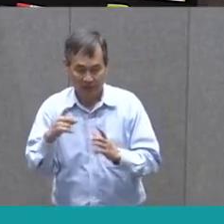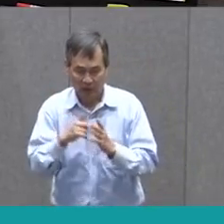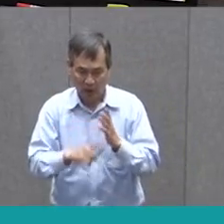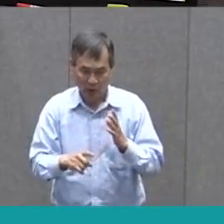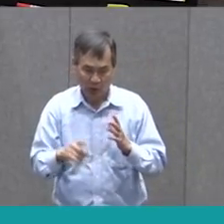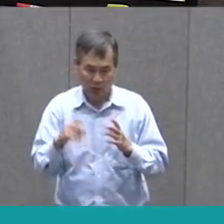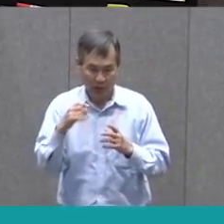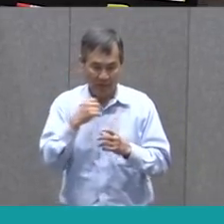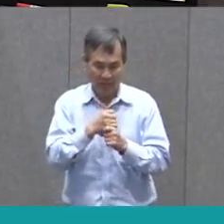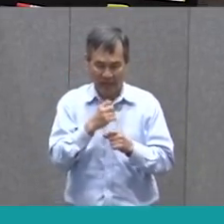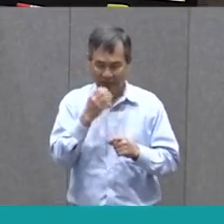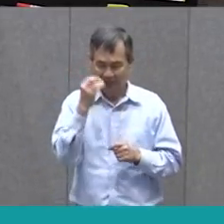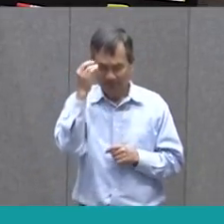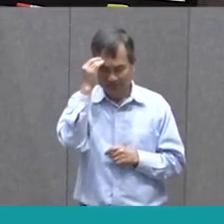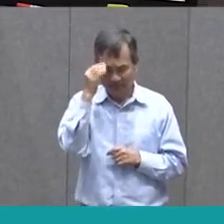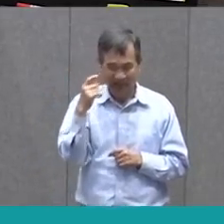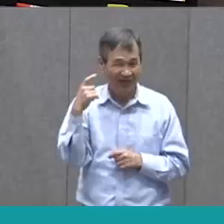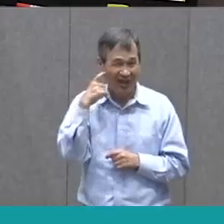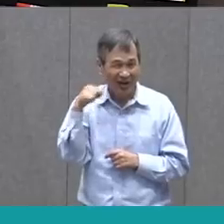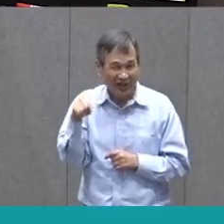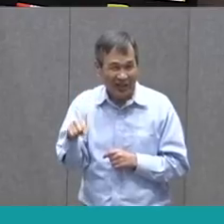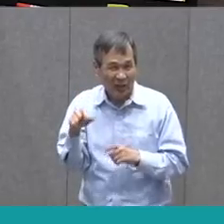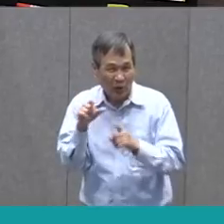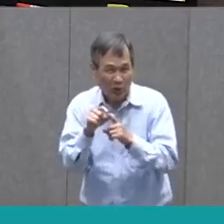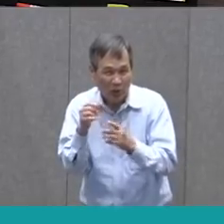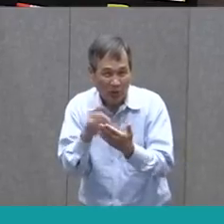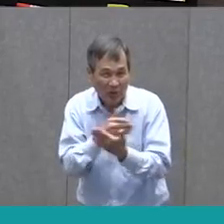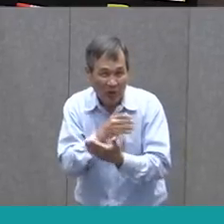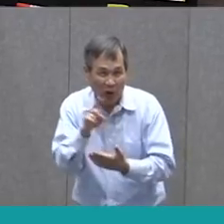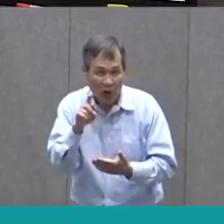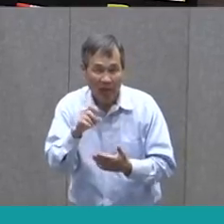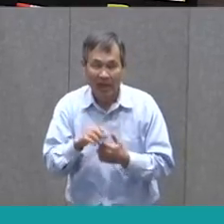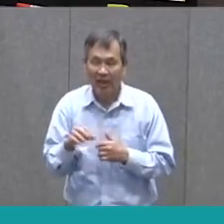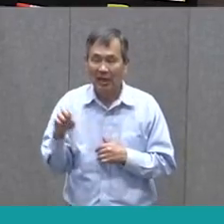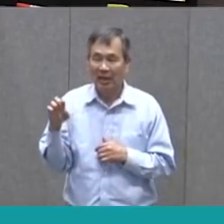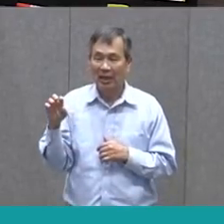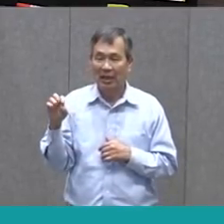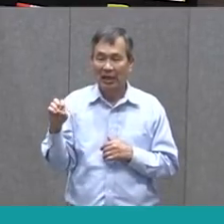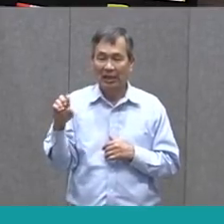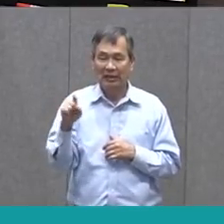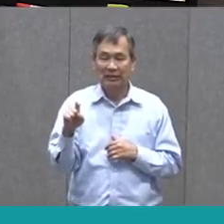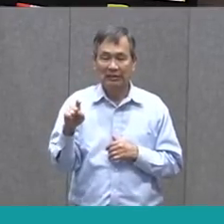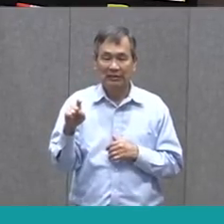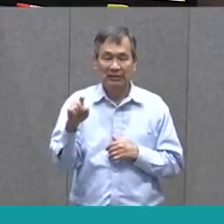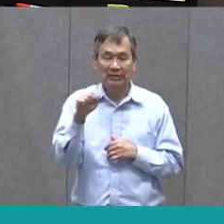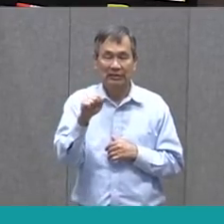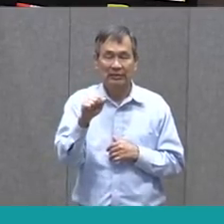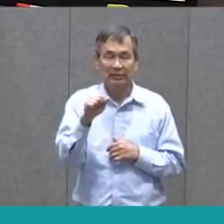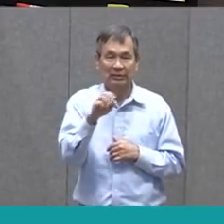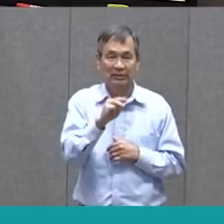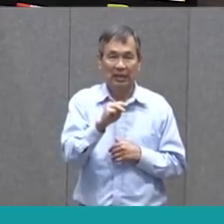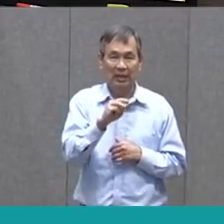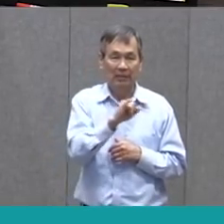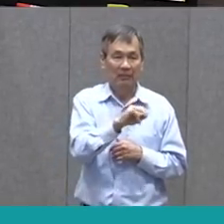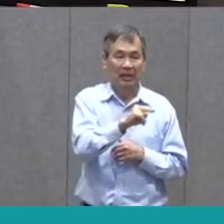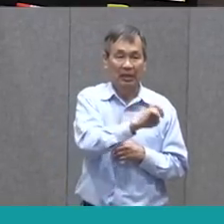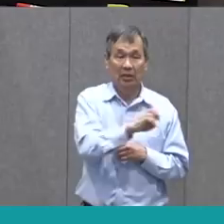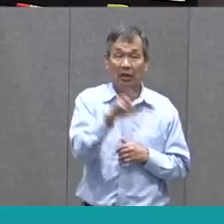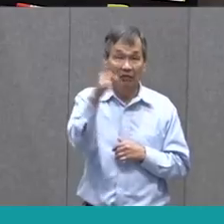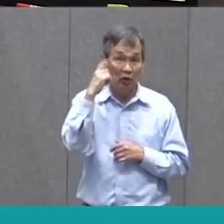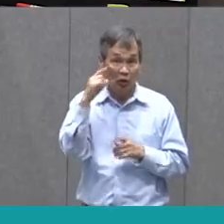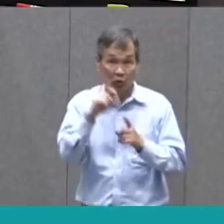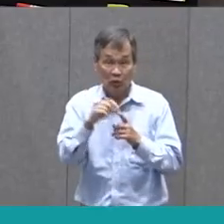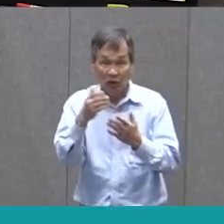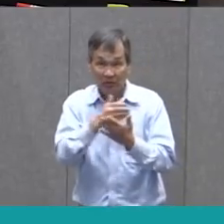makes sense? Have I heard this word before? Examine. Examine. Have you heard that word before? Examine.